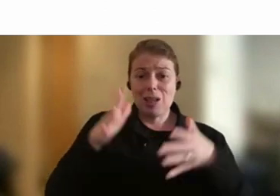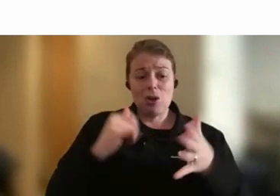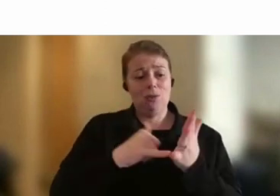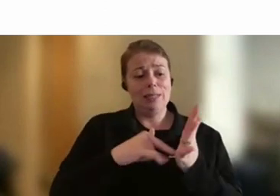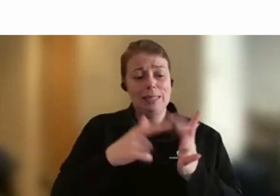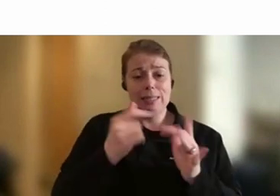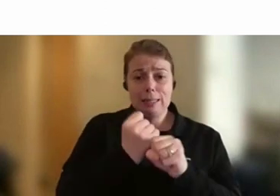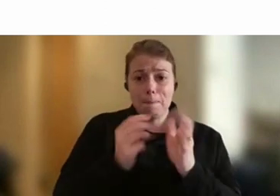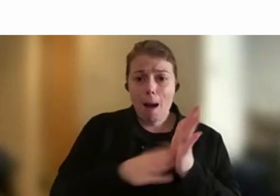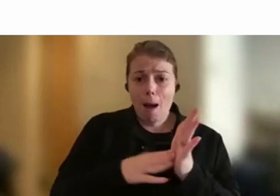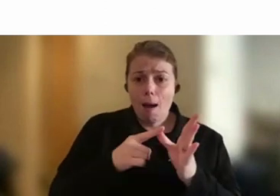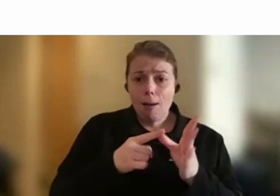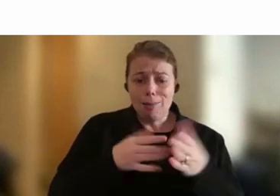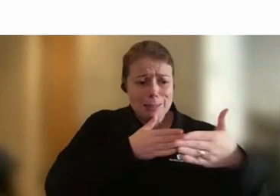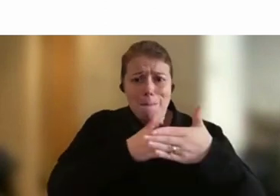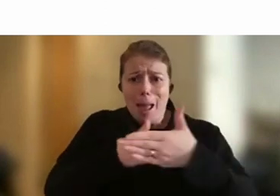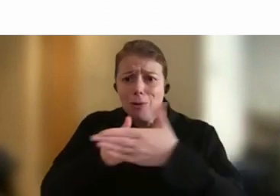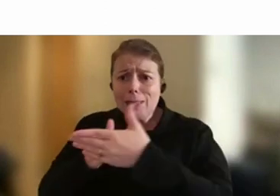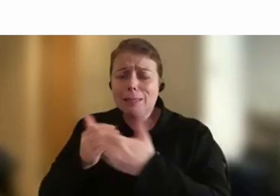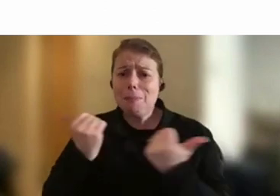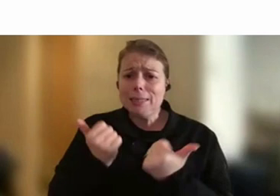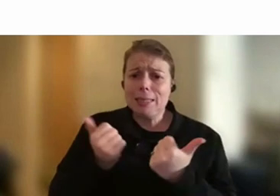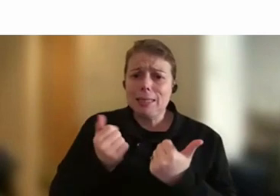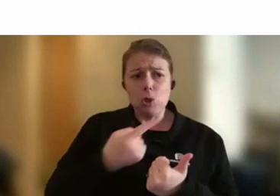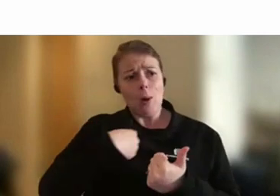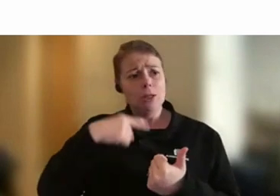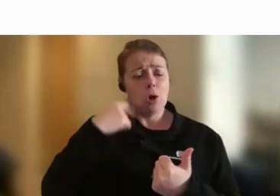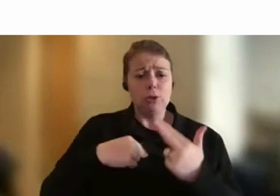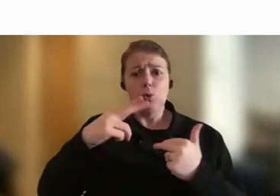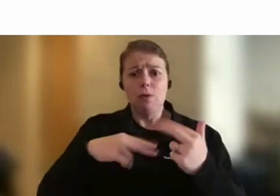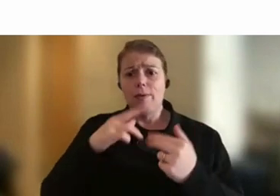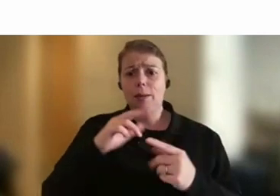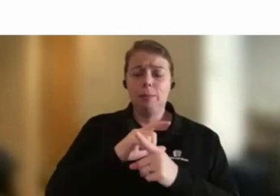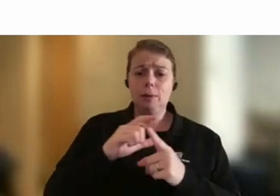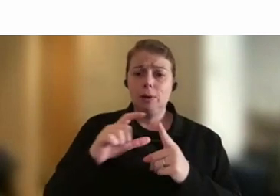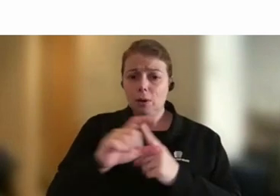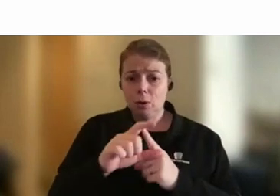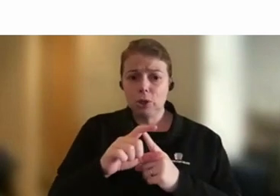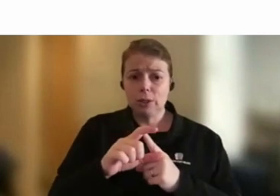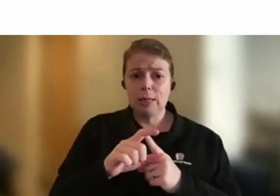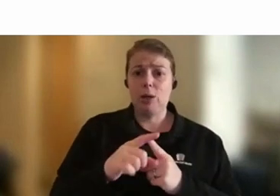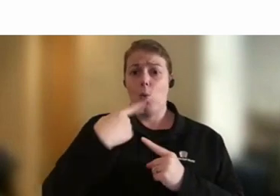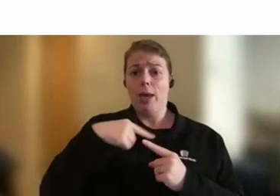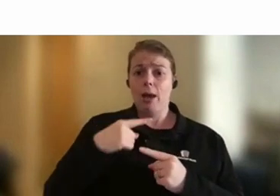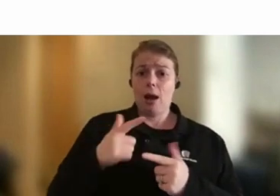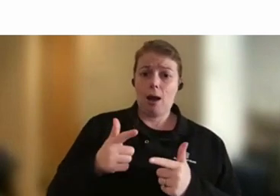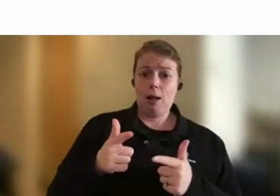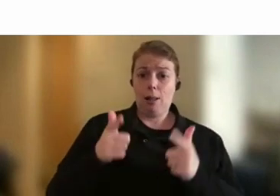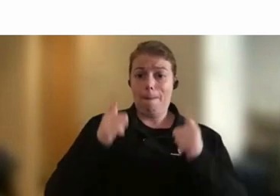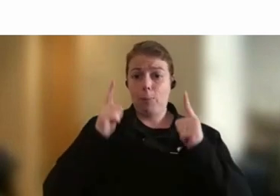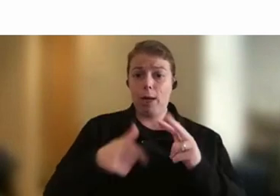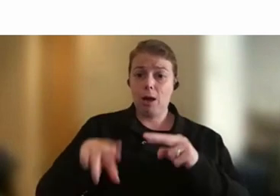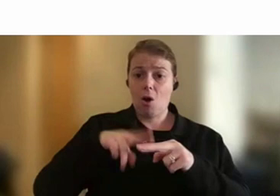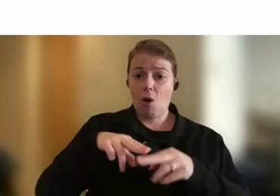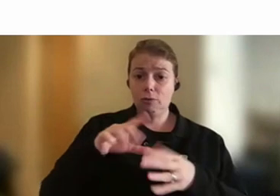create and build that culture of we are an employer of choice for people with neurodiversity, but more generally for people with